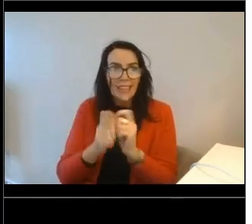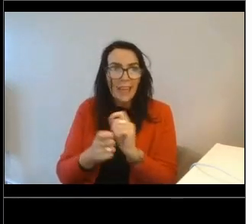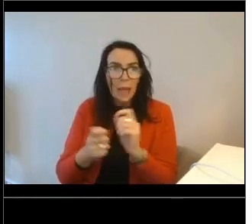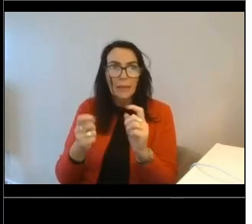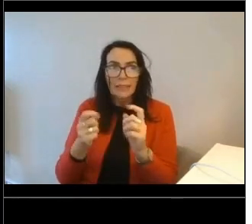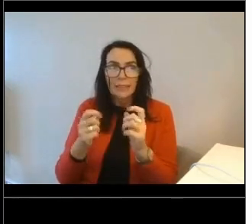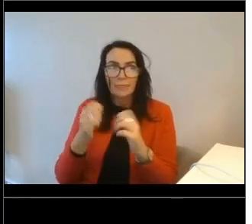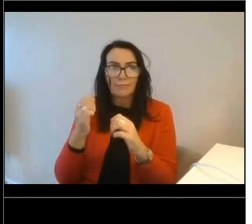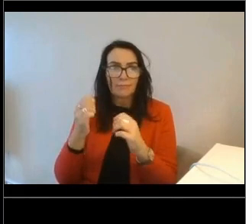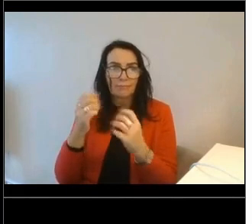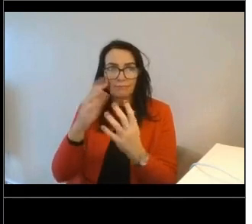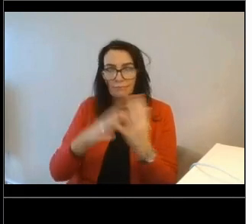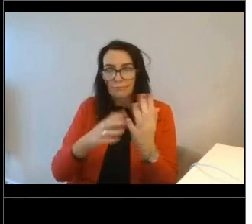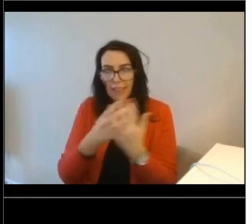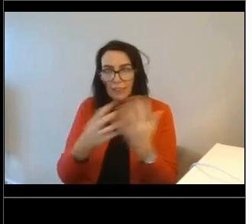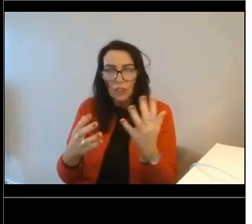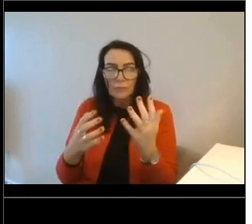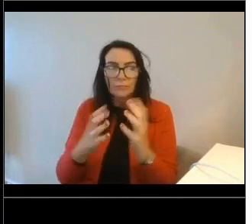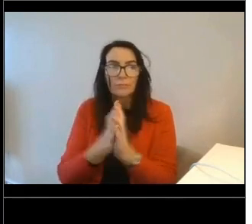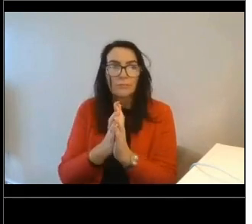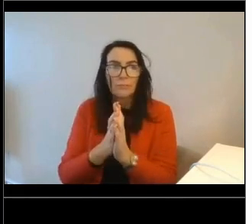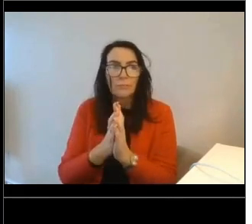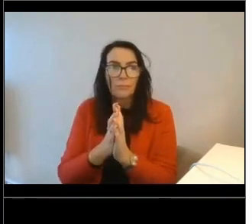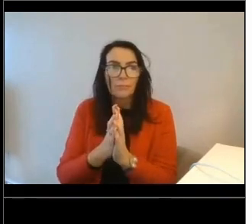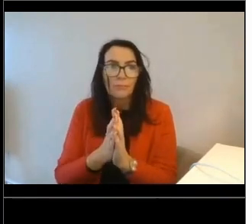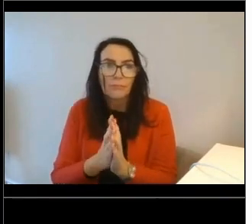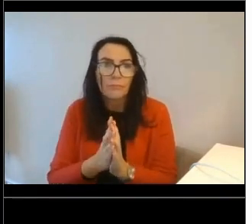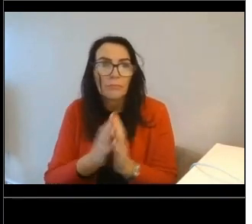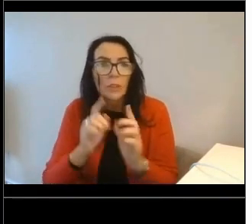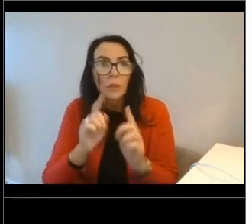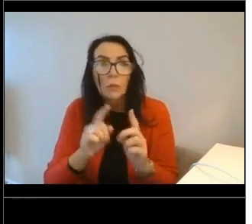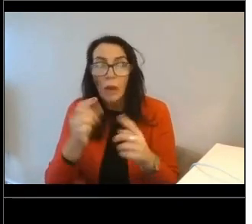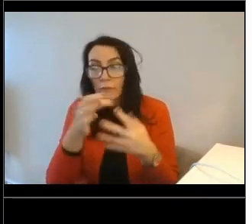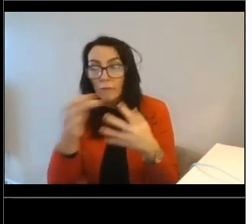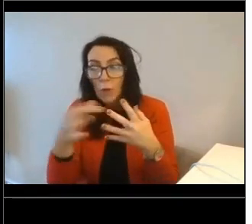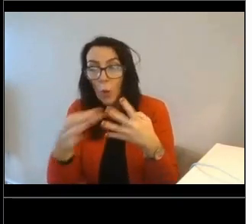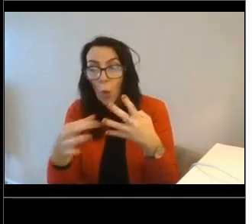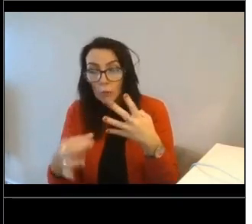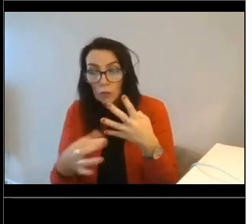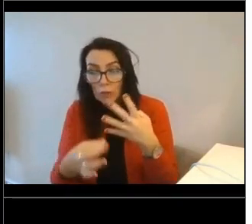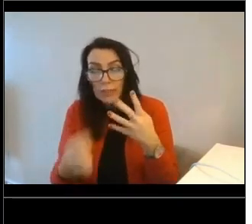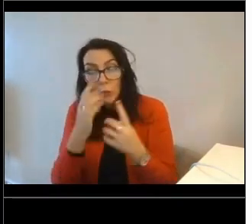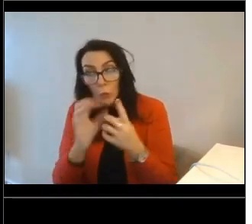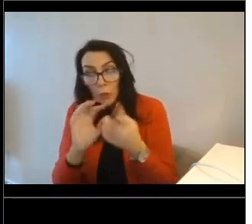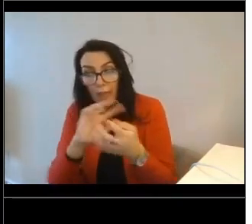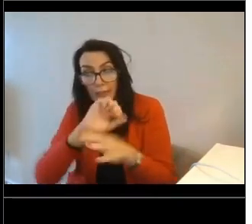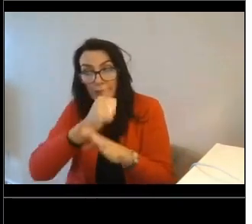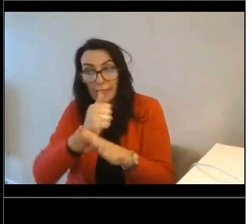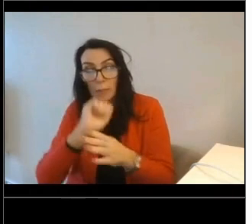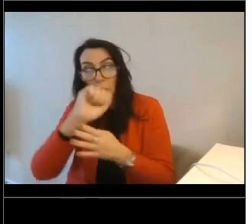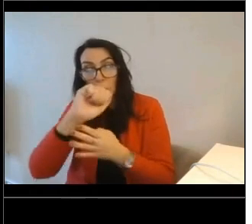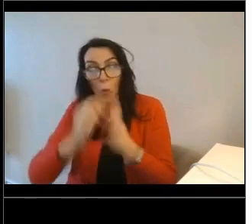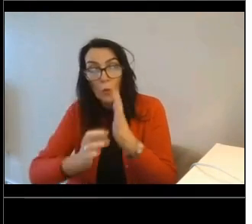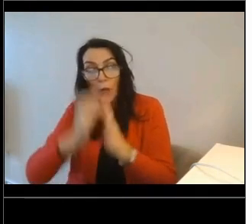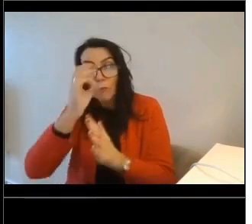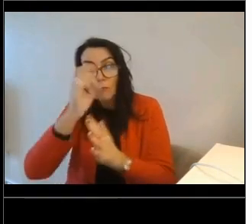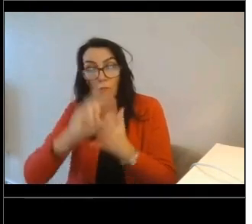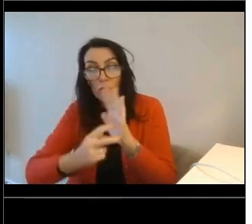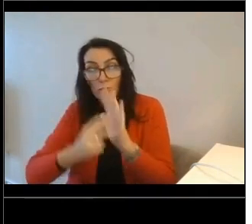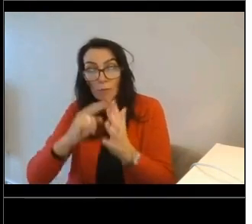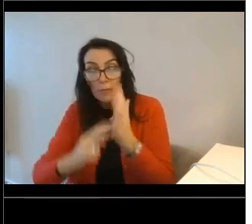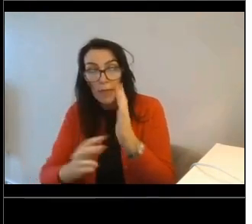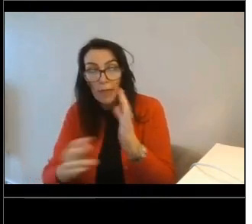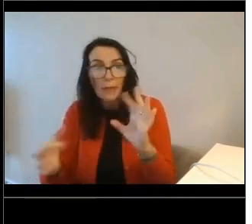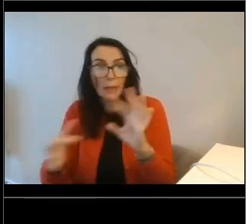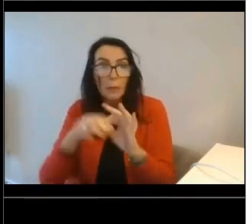model current energy performance, then presents the user with several options for building an improvement plan based on their preferences, budget, and